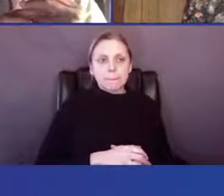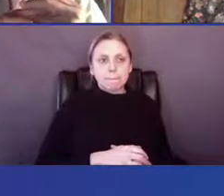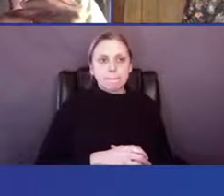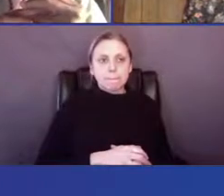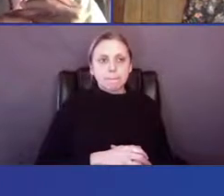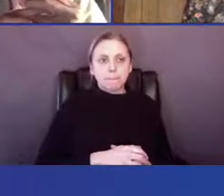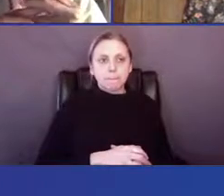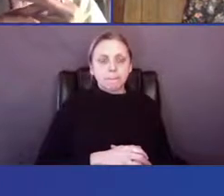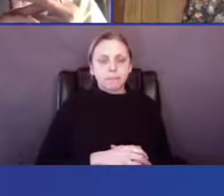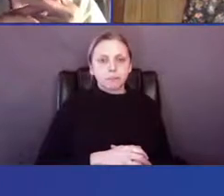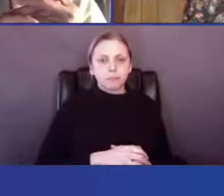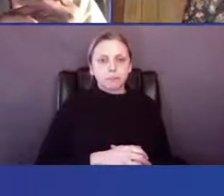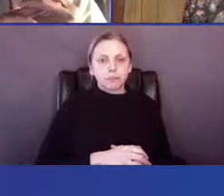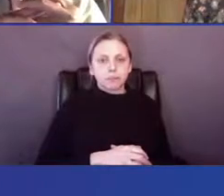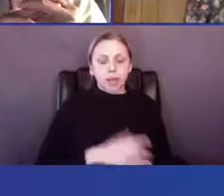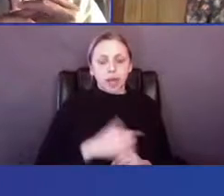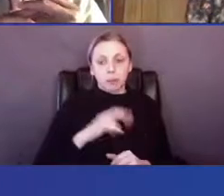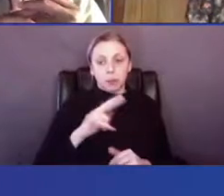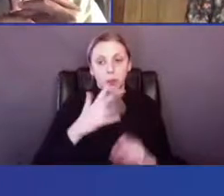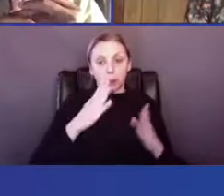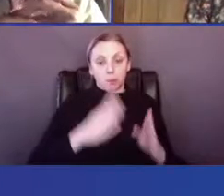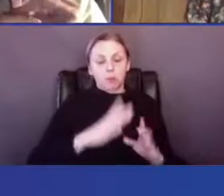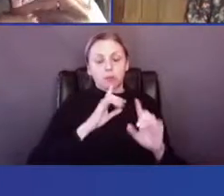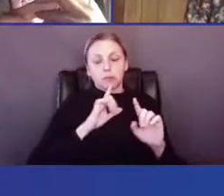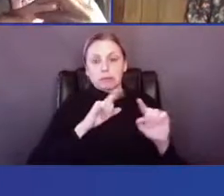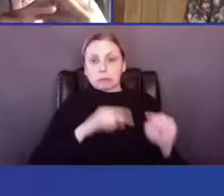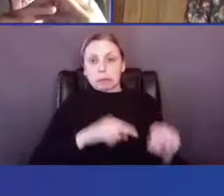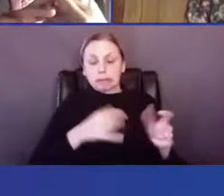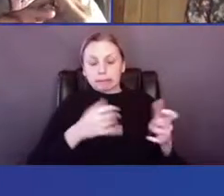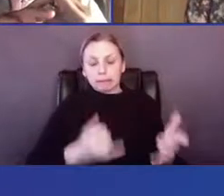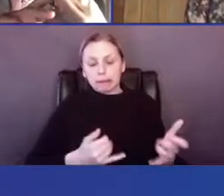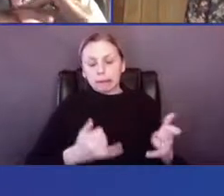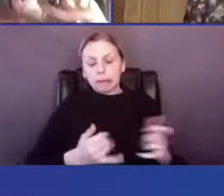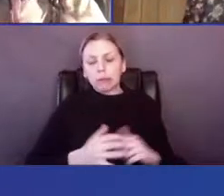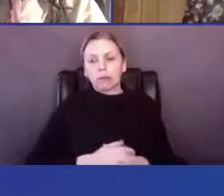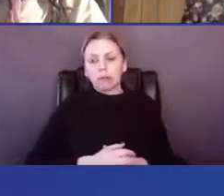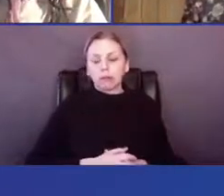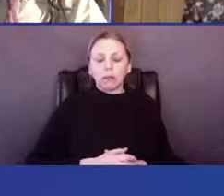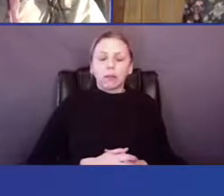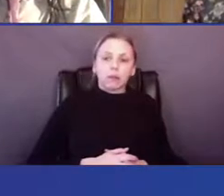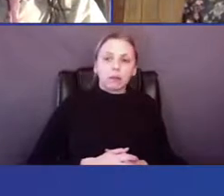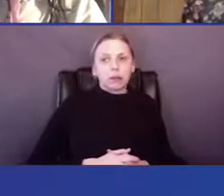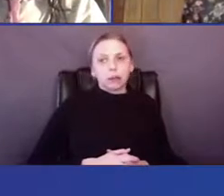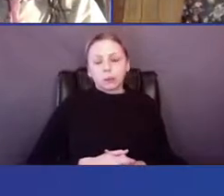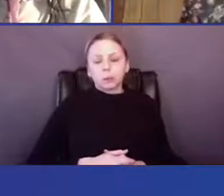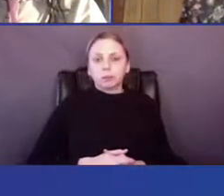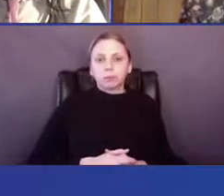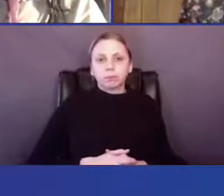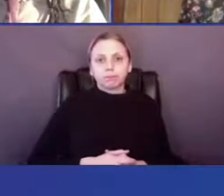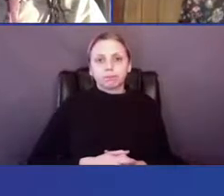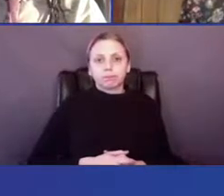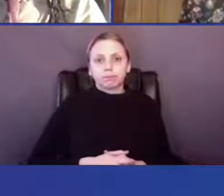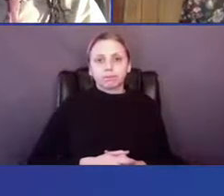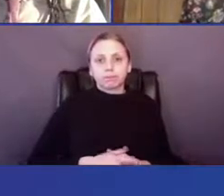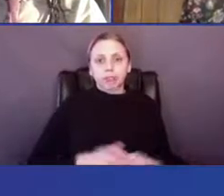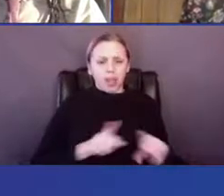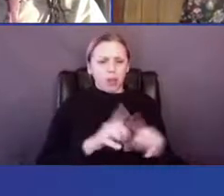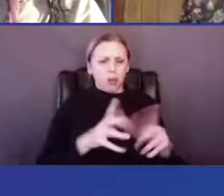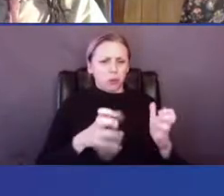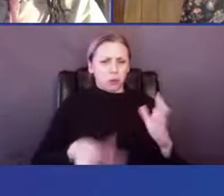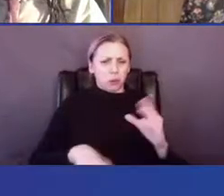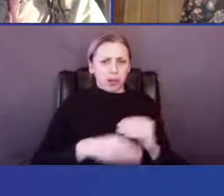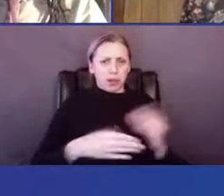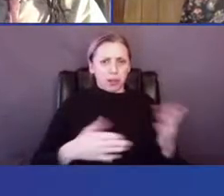sort of the third person responding here, I think I'm, I'm also want to kind of build on what you were